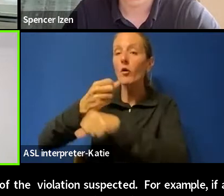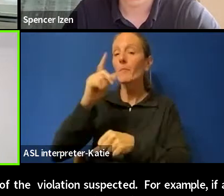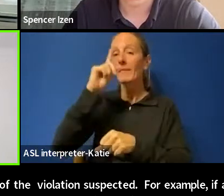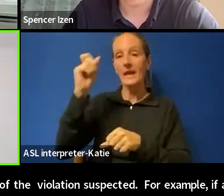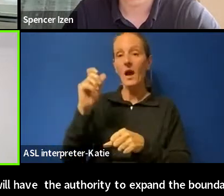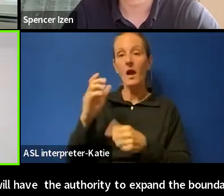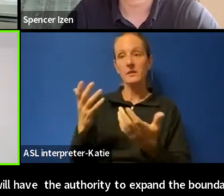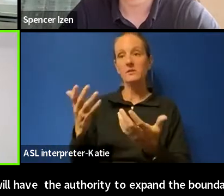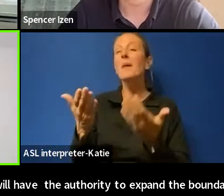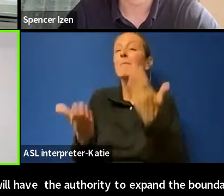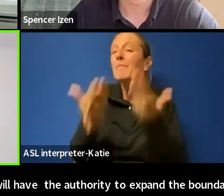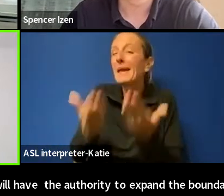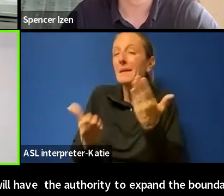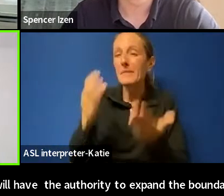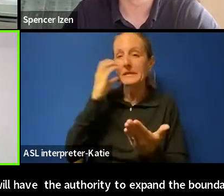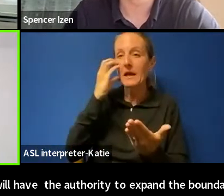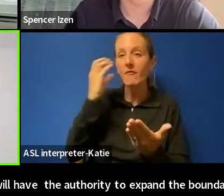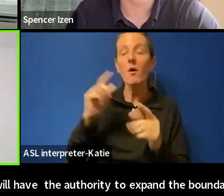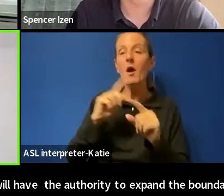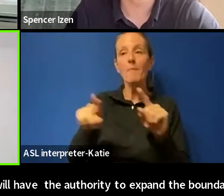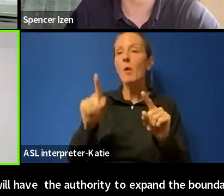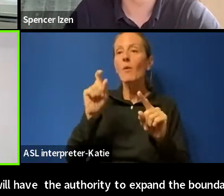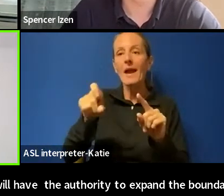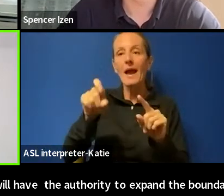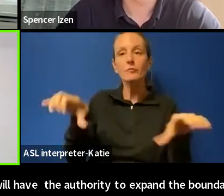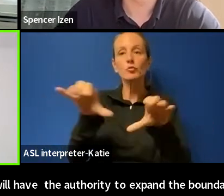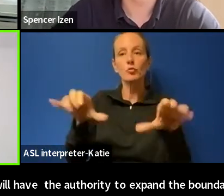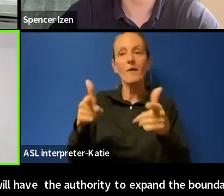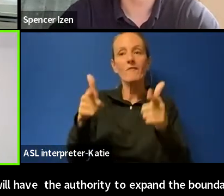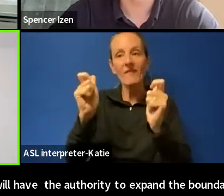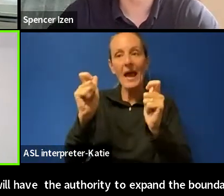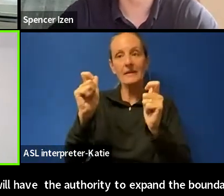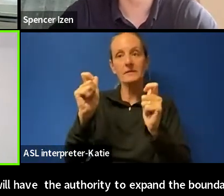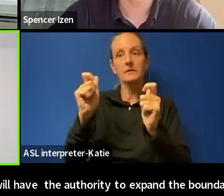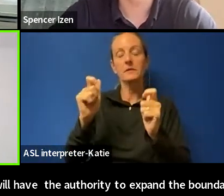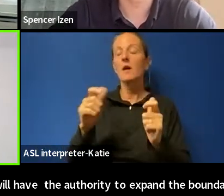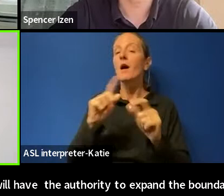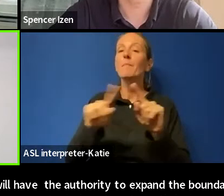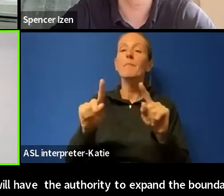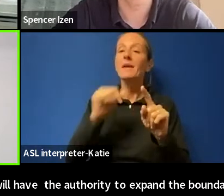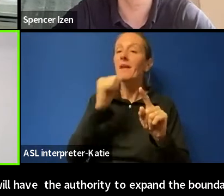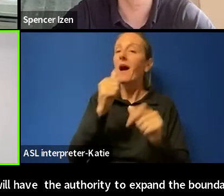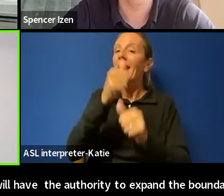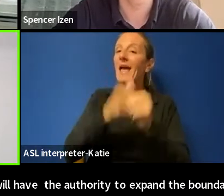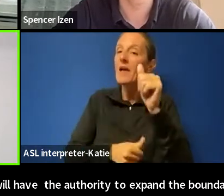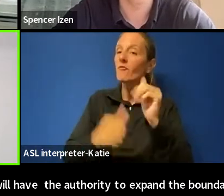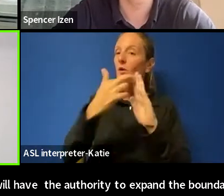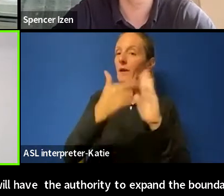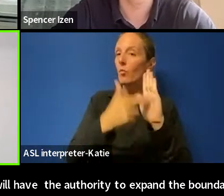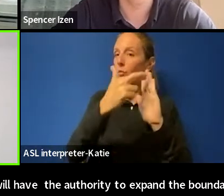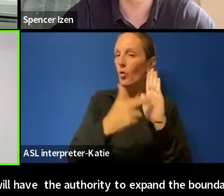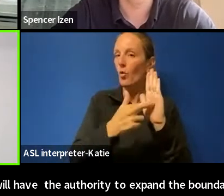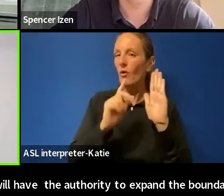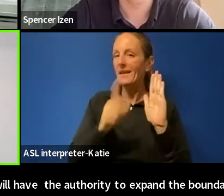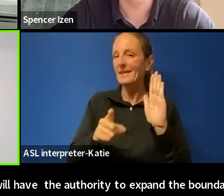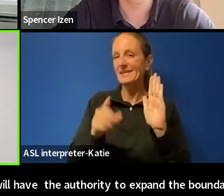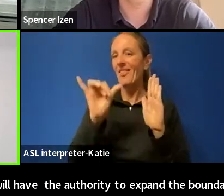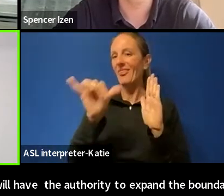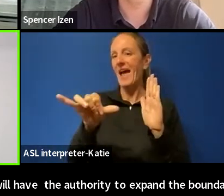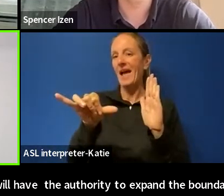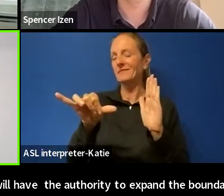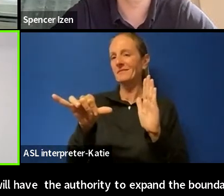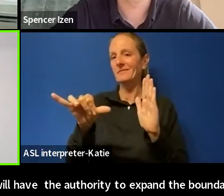justifies a swift, thorough, and extensive search. But not every possible rule violation is as serious as bringing weapons to school.